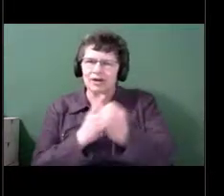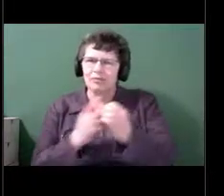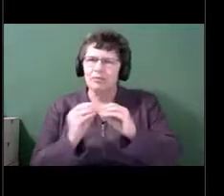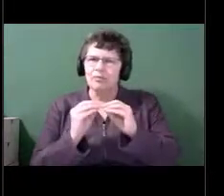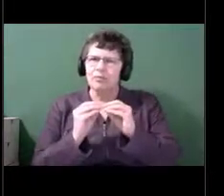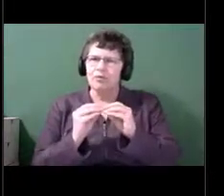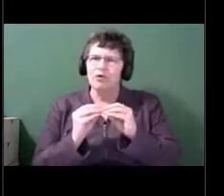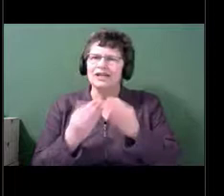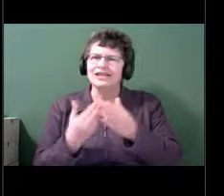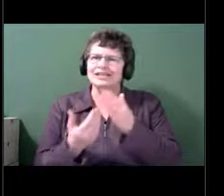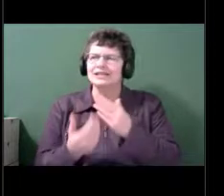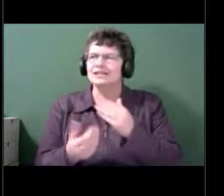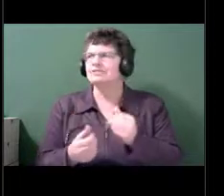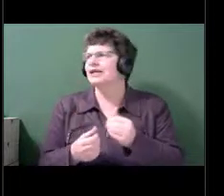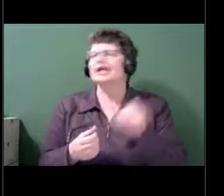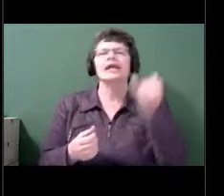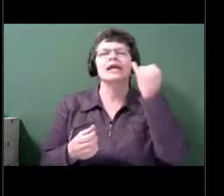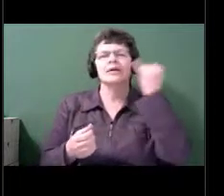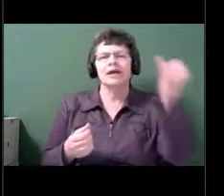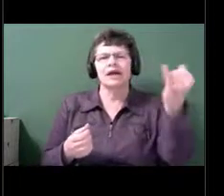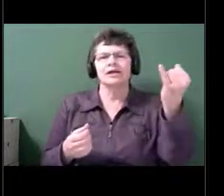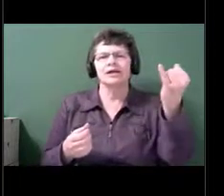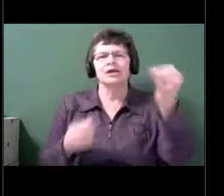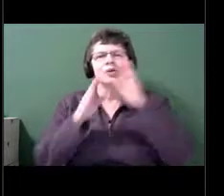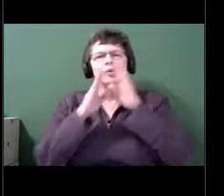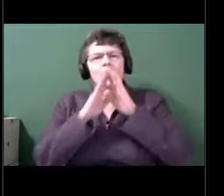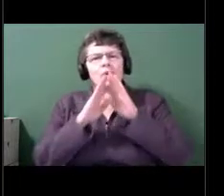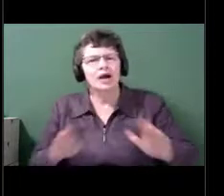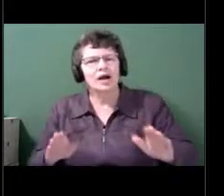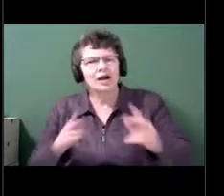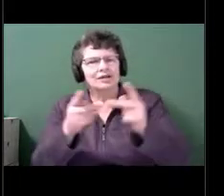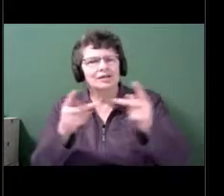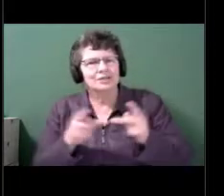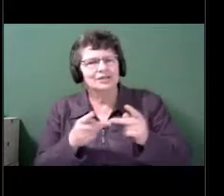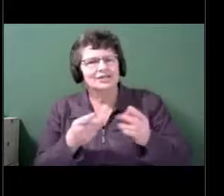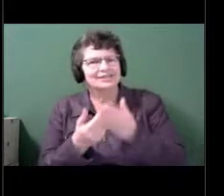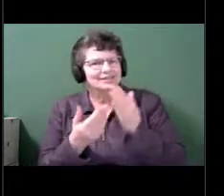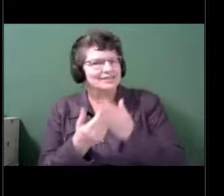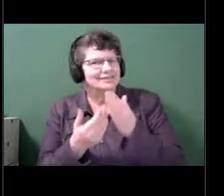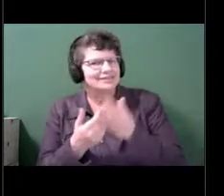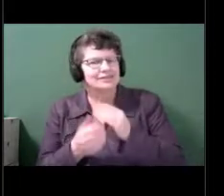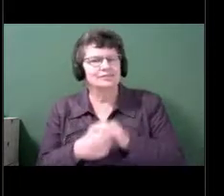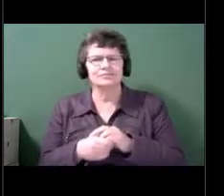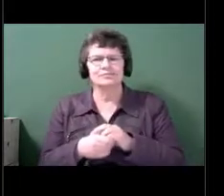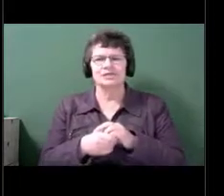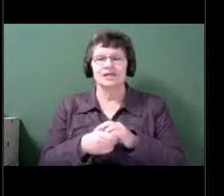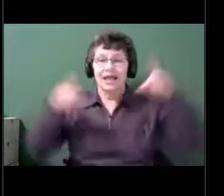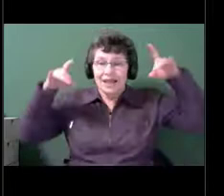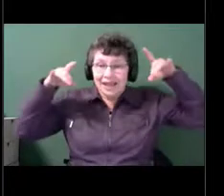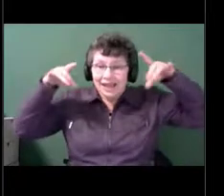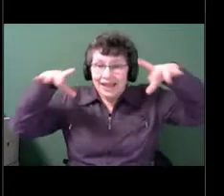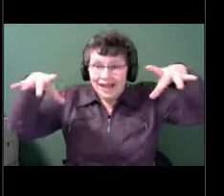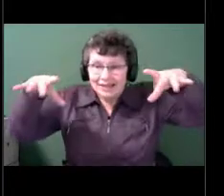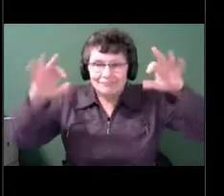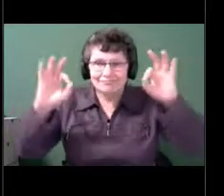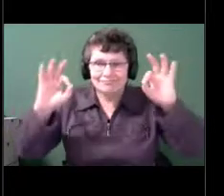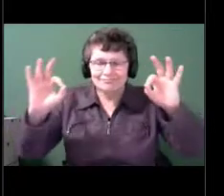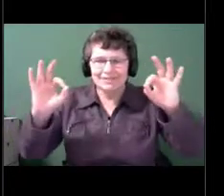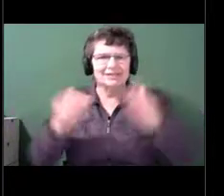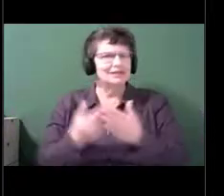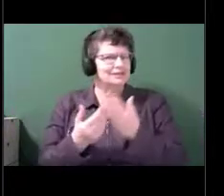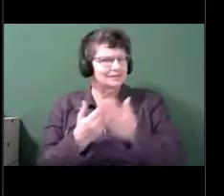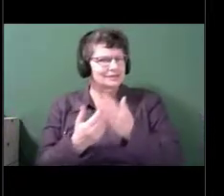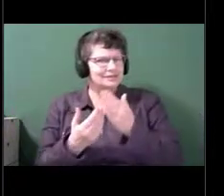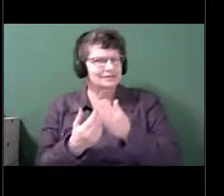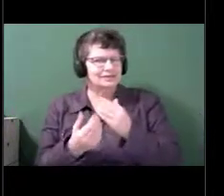hear if it's quiet than if it's too noisy. It's a lot easier to see if the light is good than if it's too dark. It could be